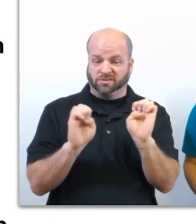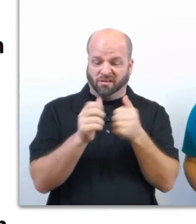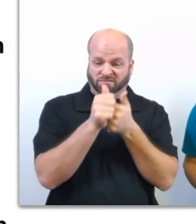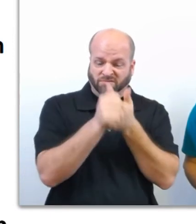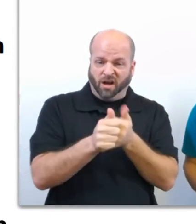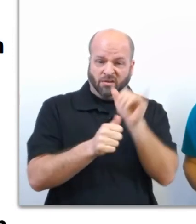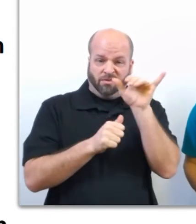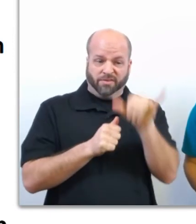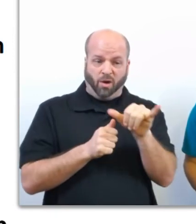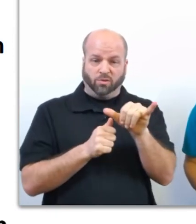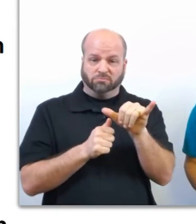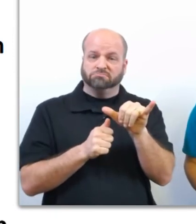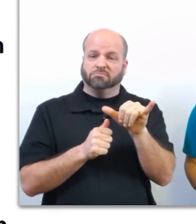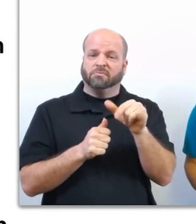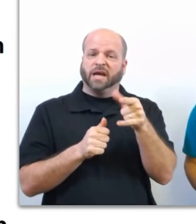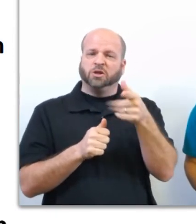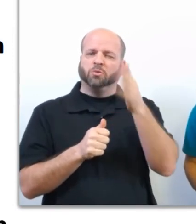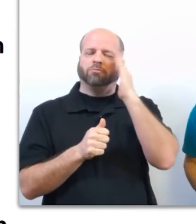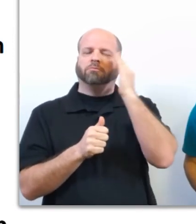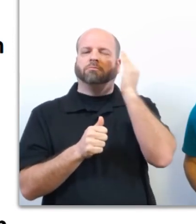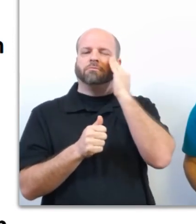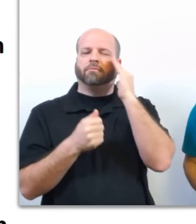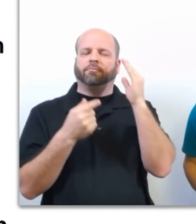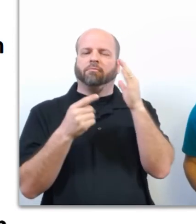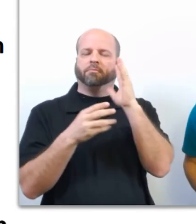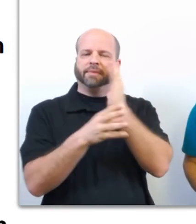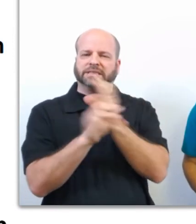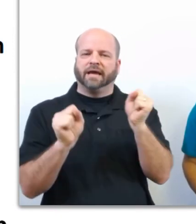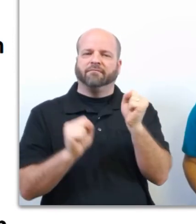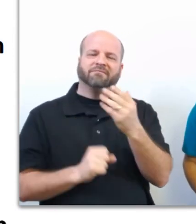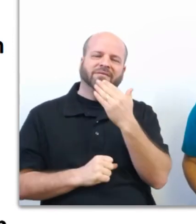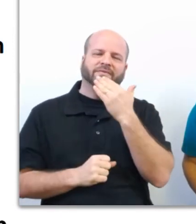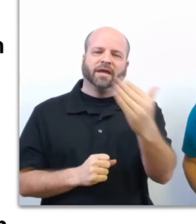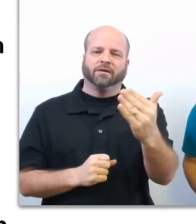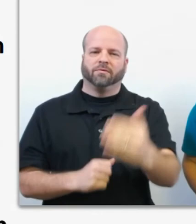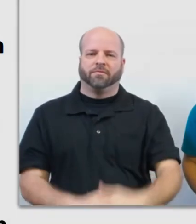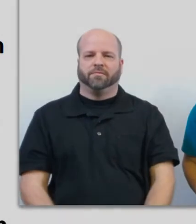and you'll be a step closer to being weather ready. Thanks for joining us.